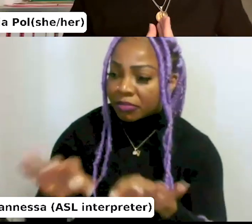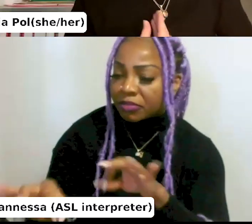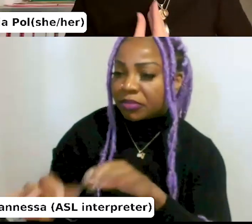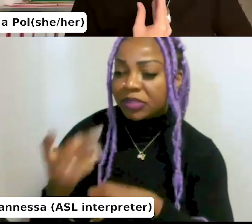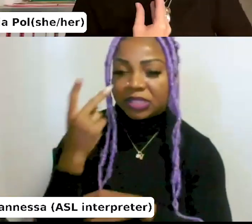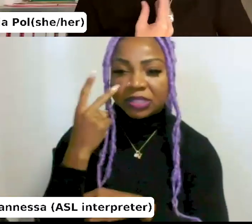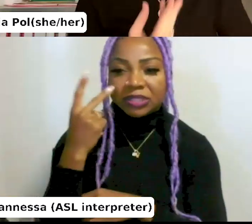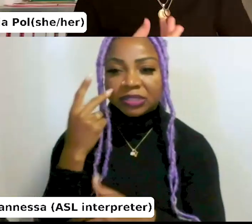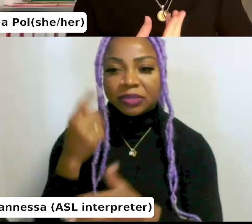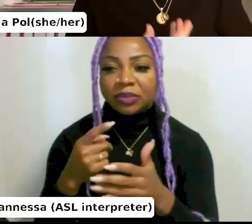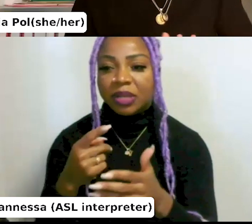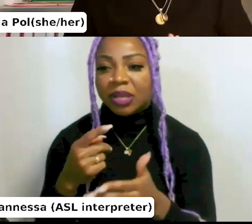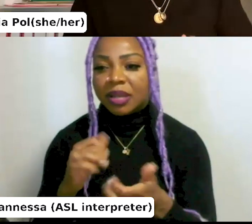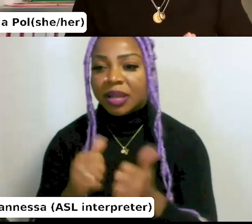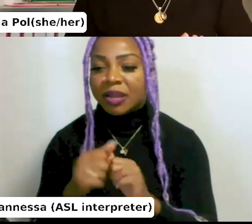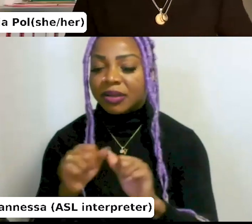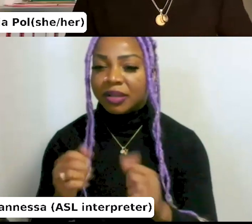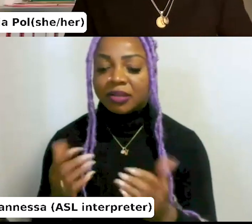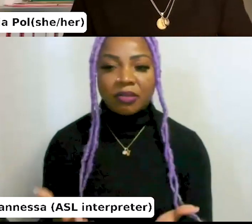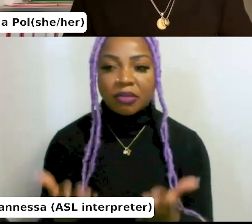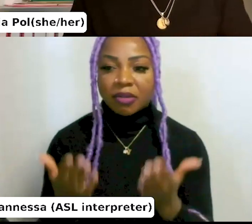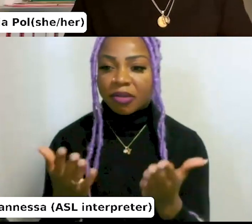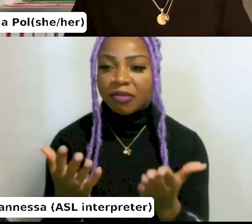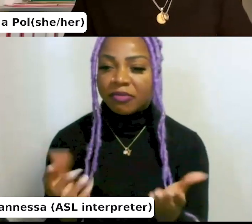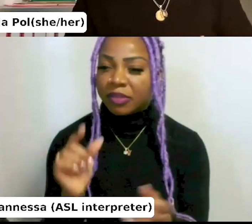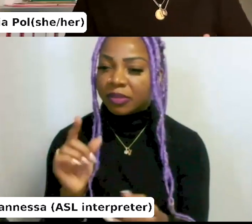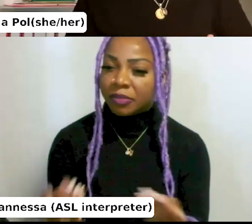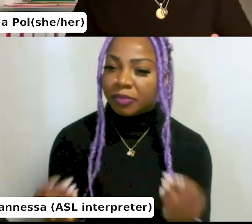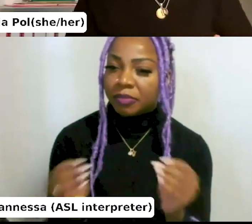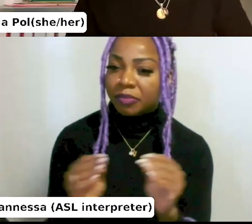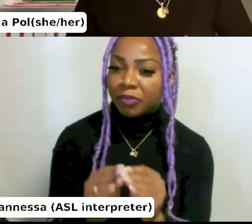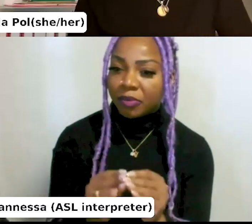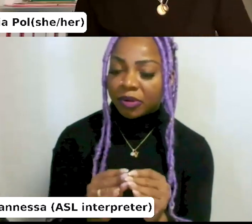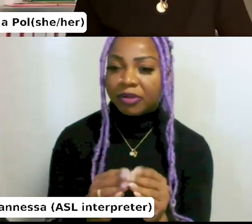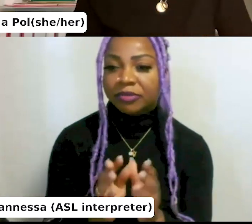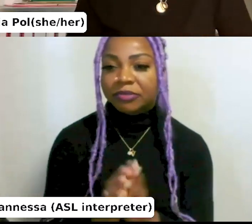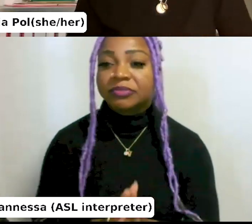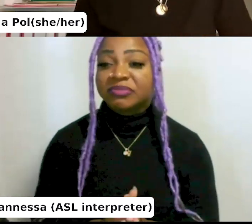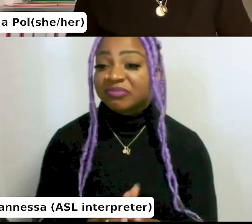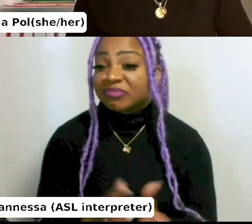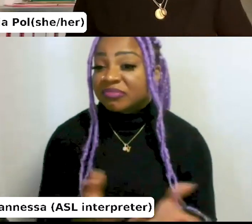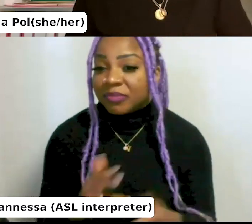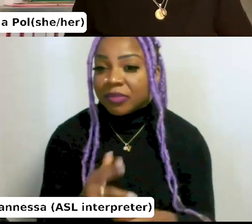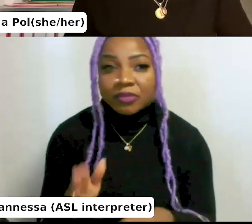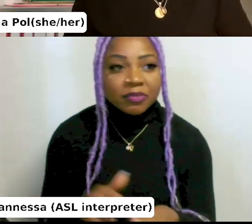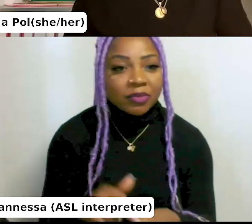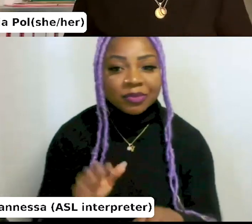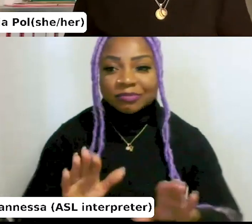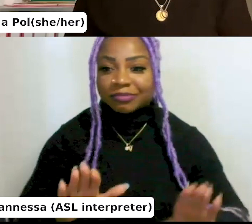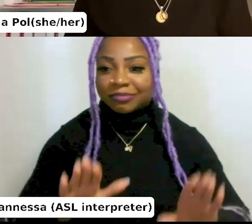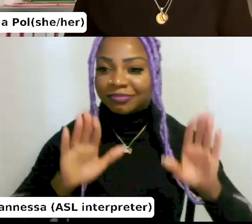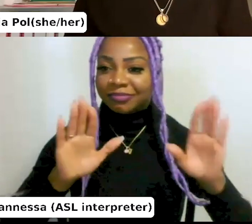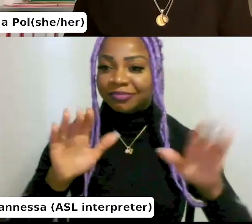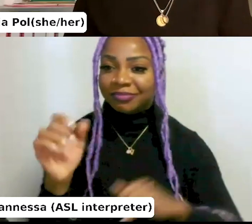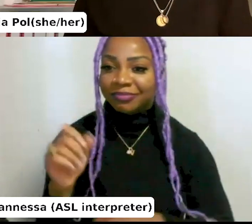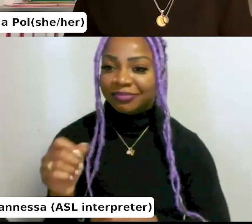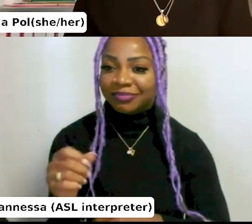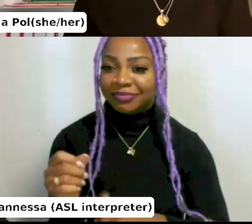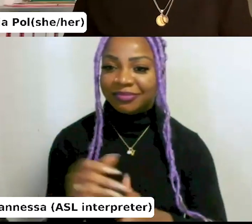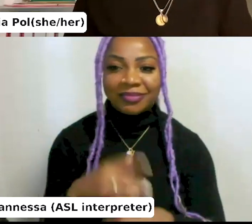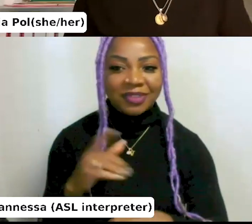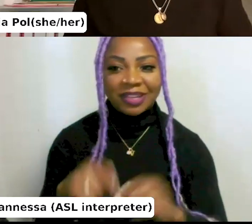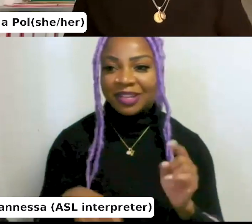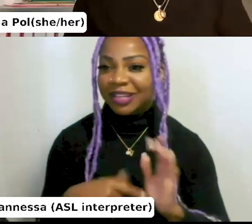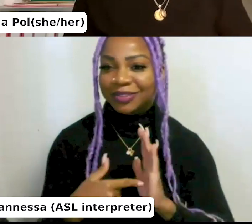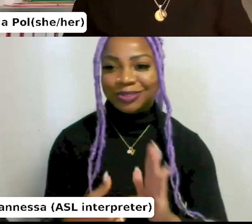we offer that's a little bit extra to, uh, all the information in the book. And it's of course great that, I mean, I can't show video in a